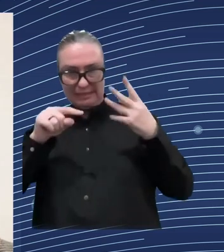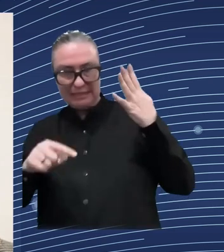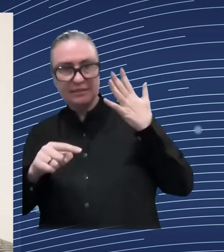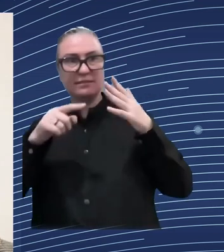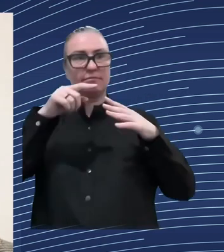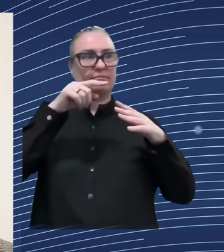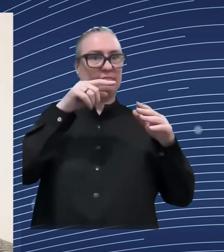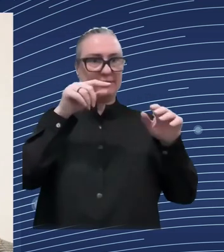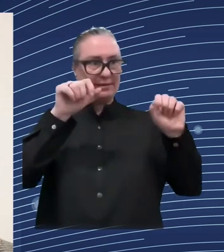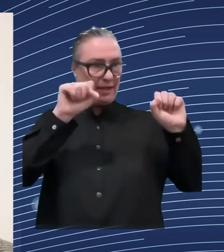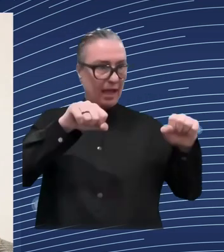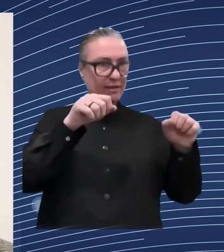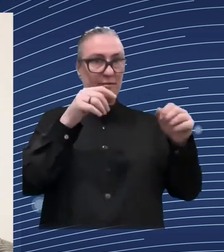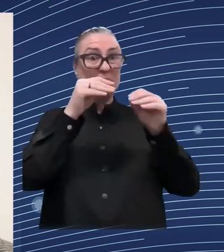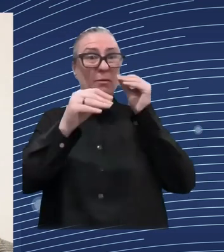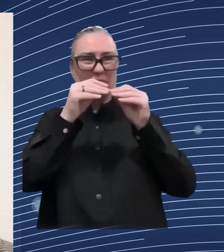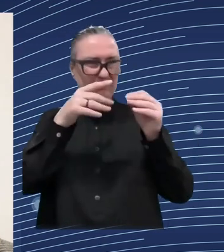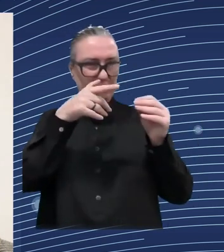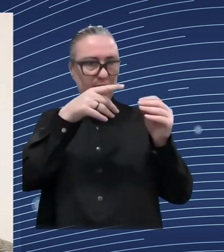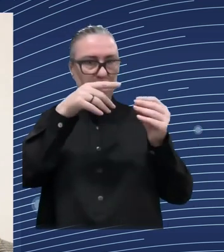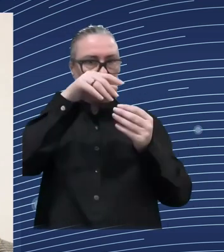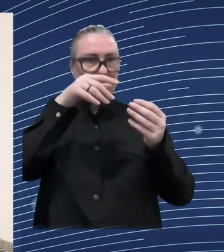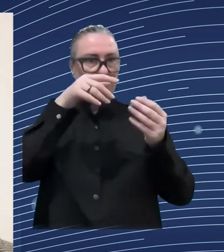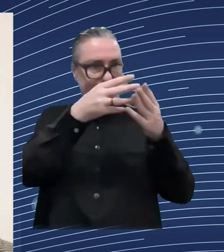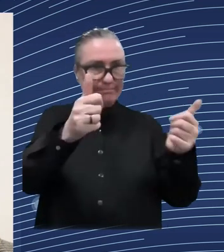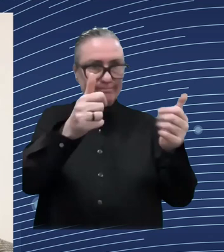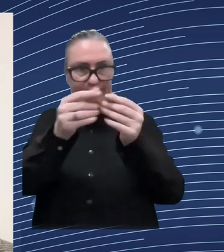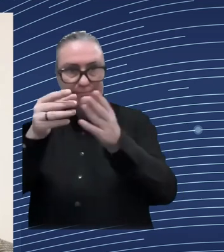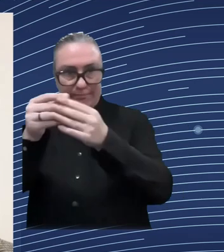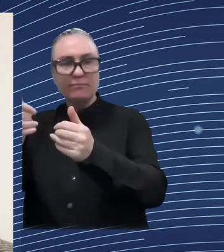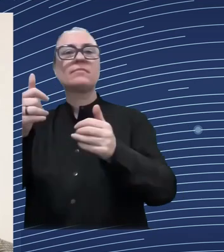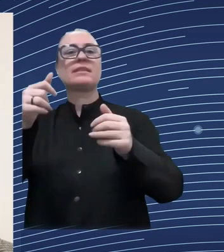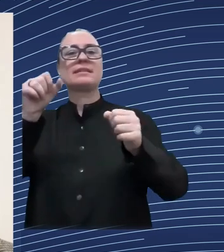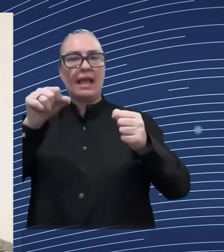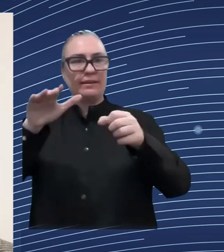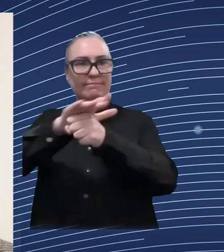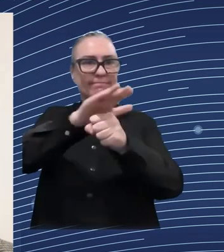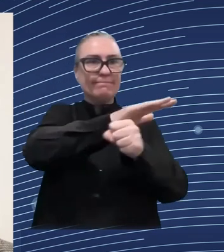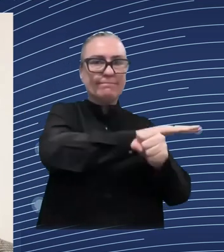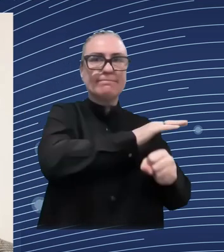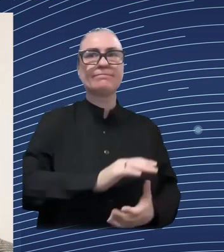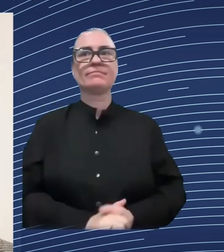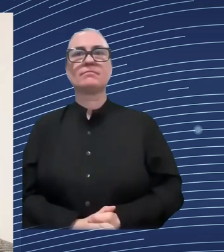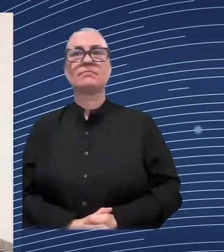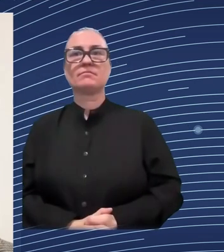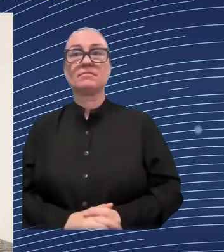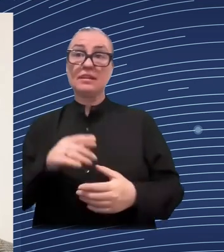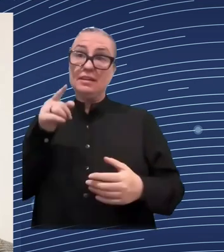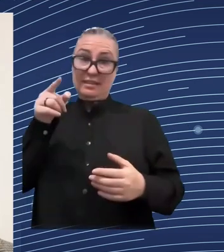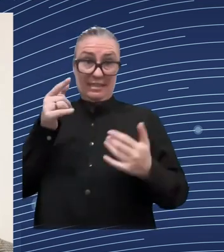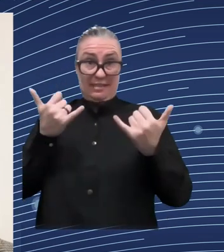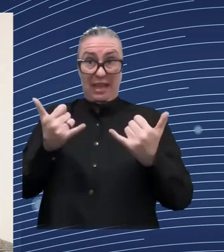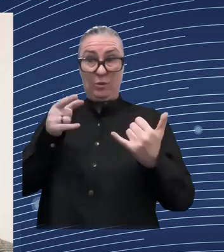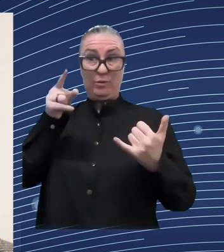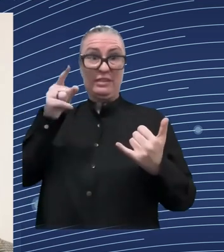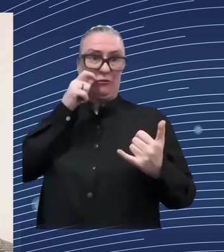human capital skills this is all for the future this is all for for reconstruction actually investing in people is a critical part of